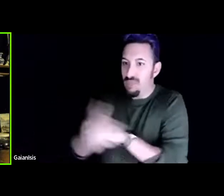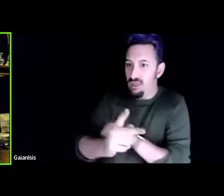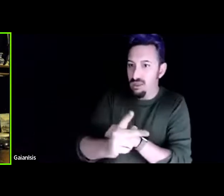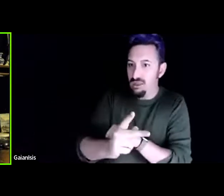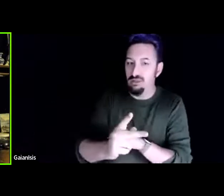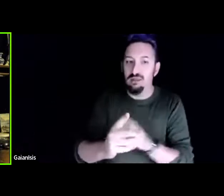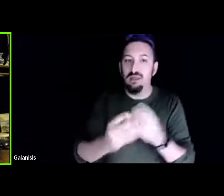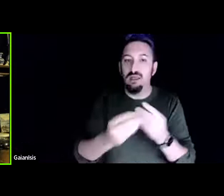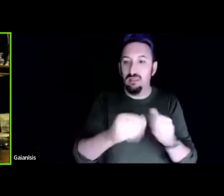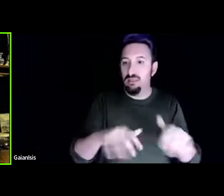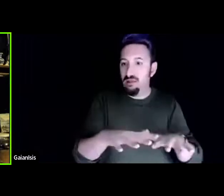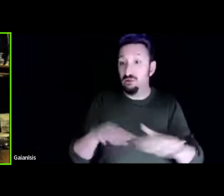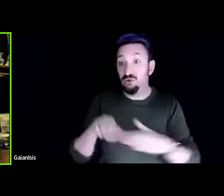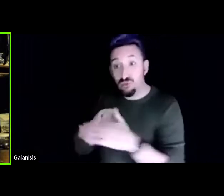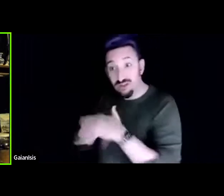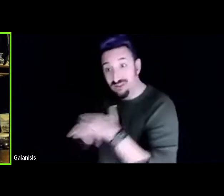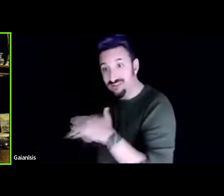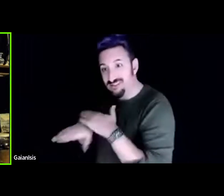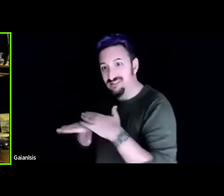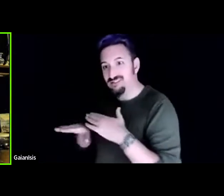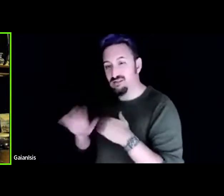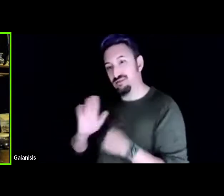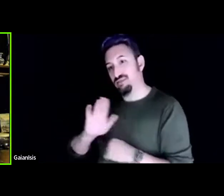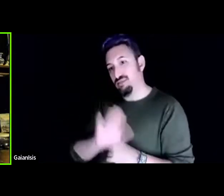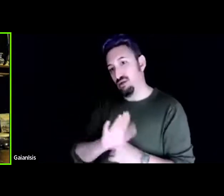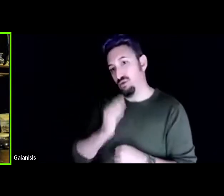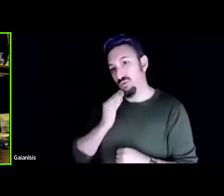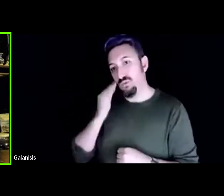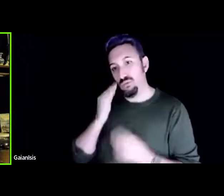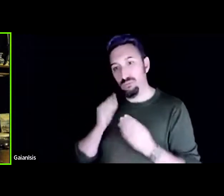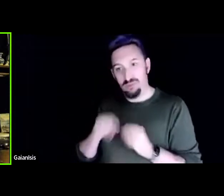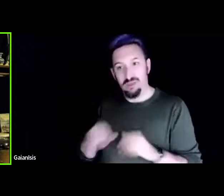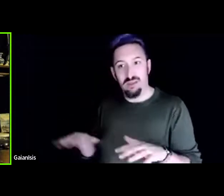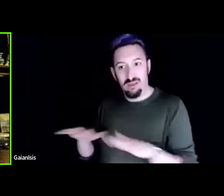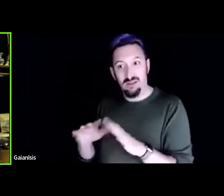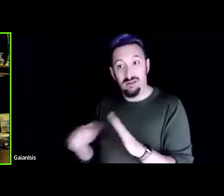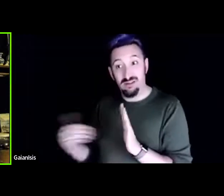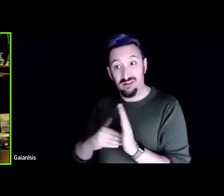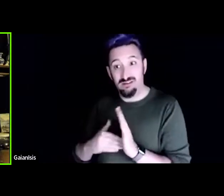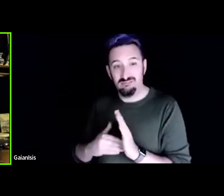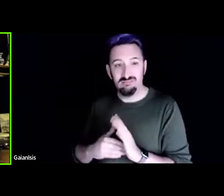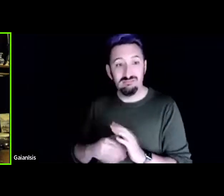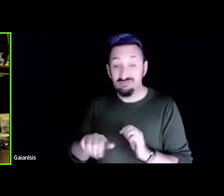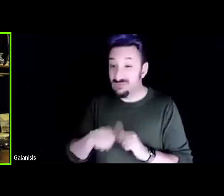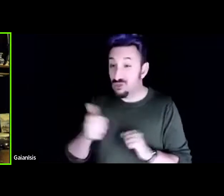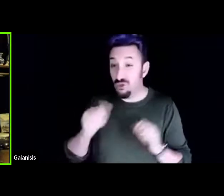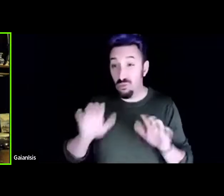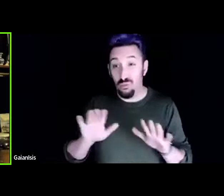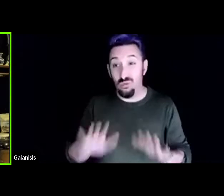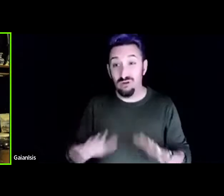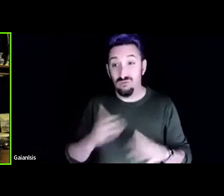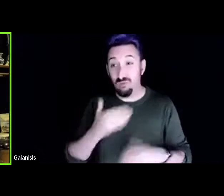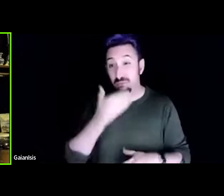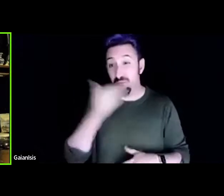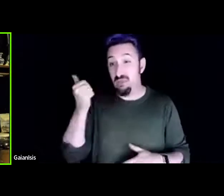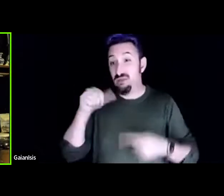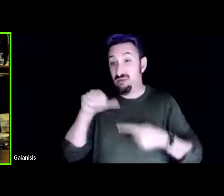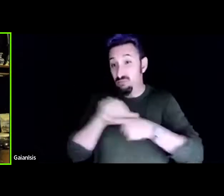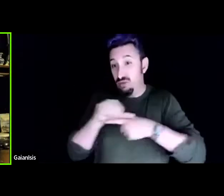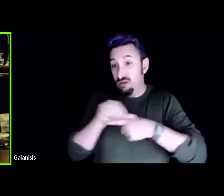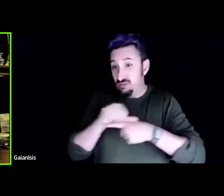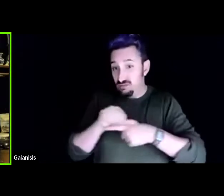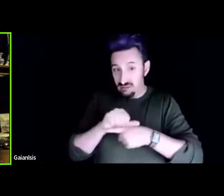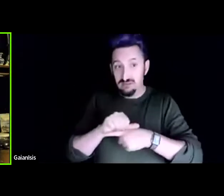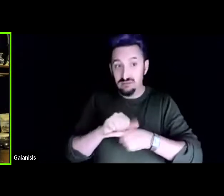and i think that is another wonderful best practice for helping to uh